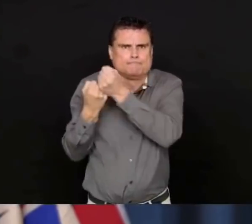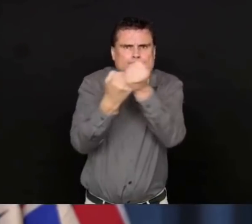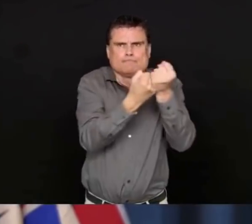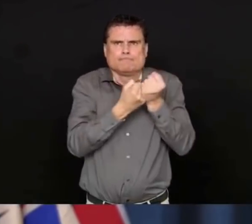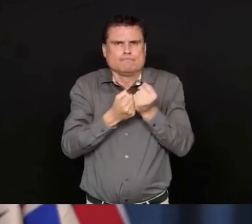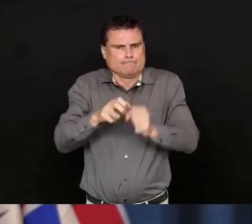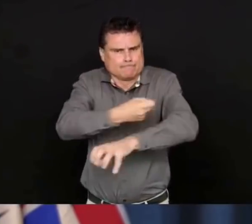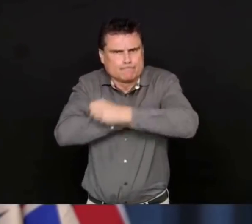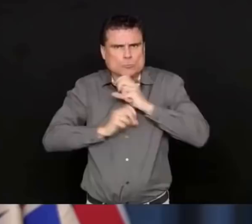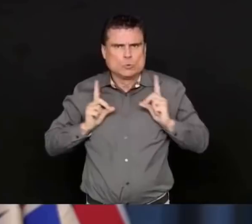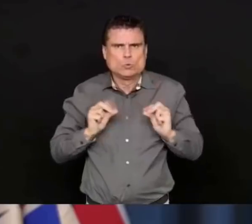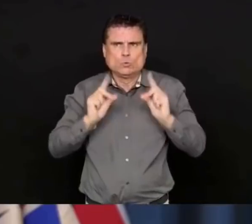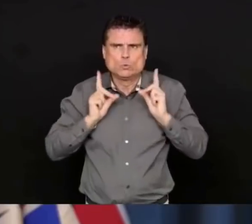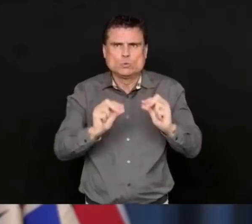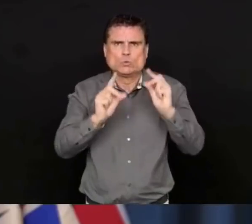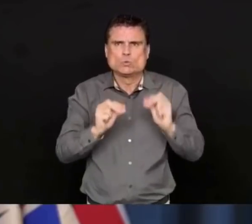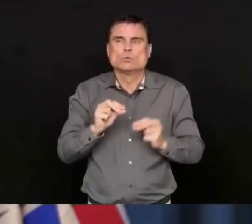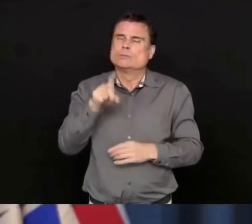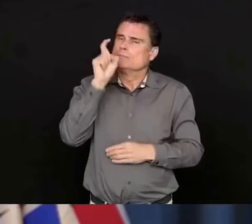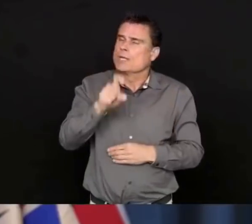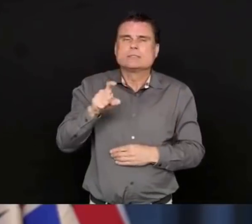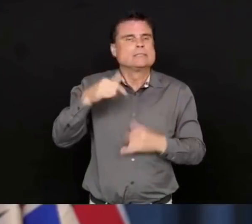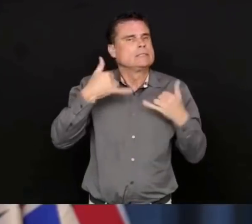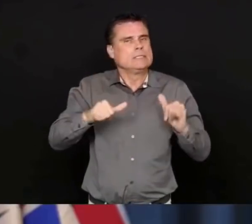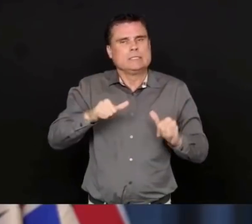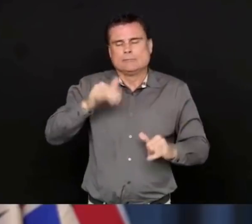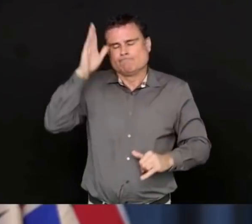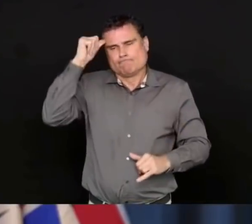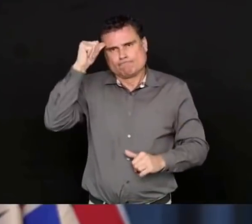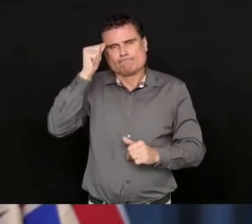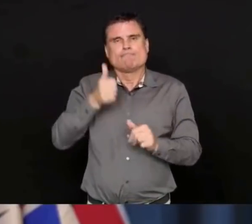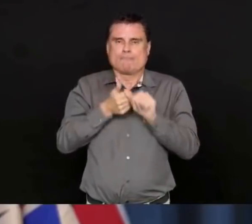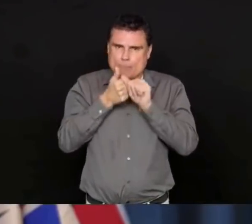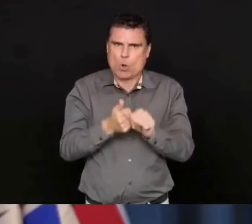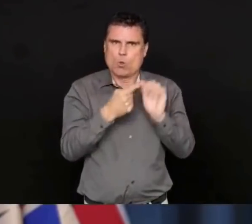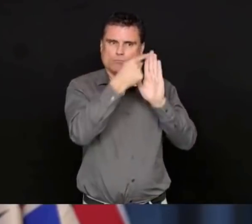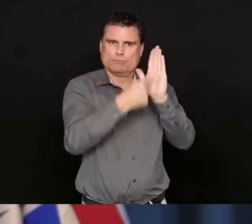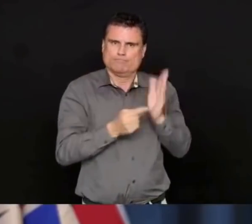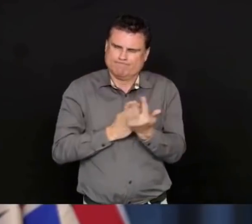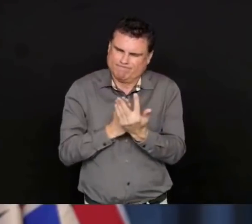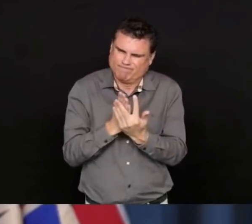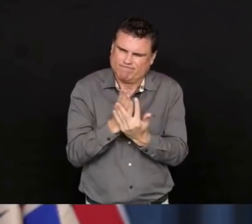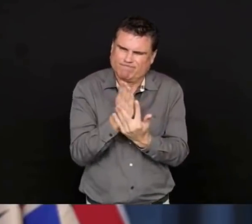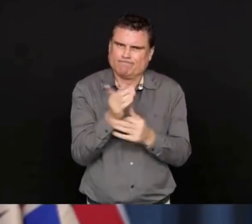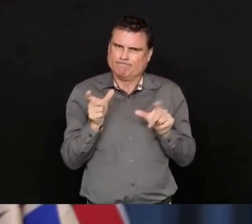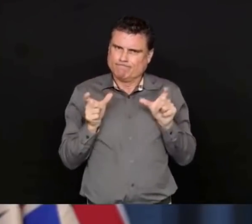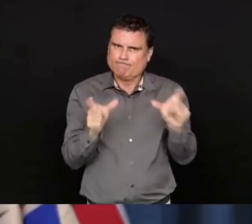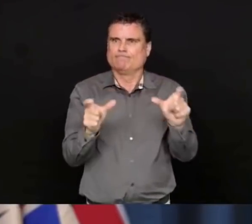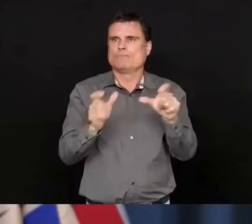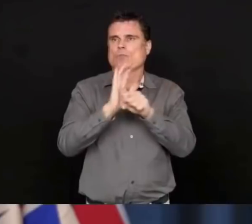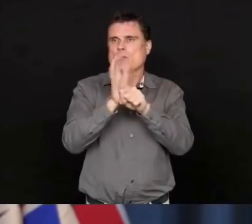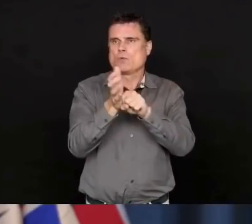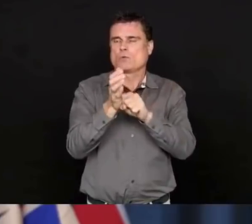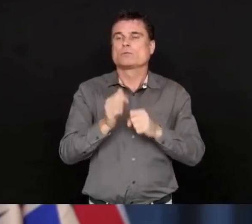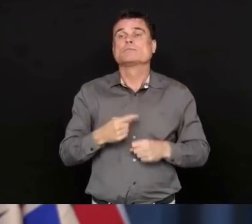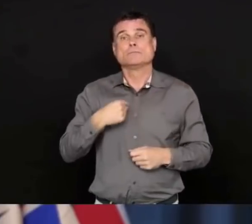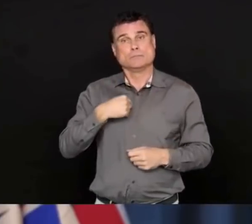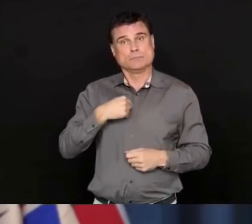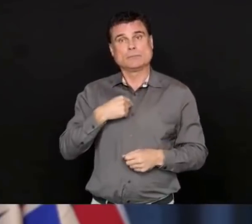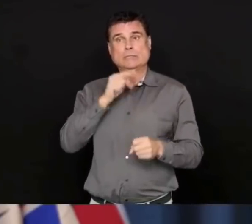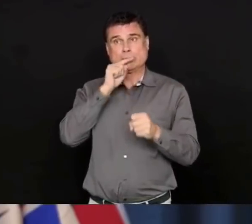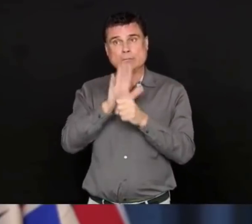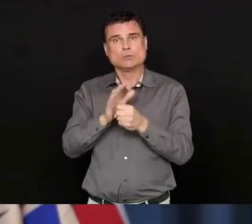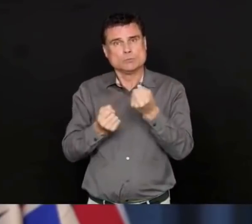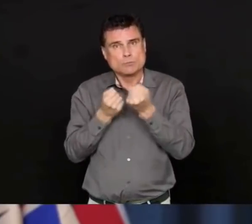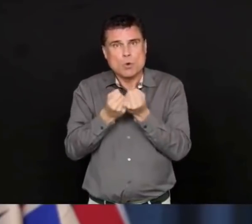be supporting you all in making sure that we are keeping doing what we're doing that's making a difference. And you need to